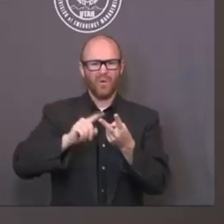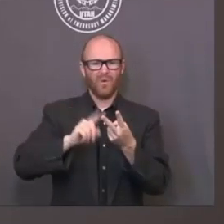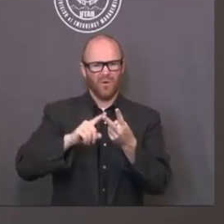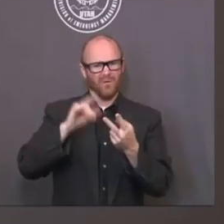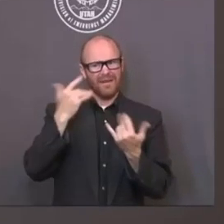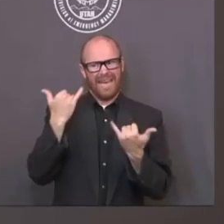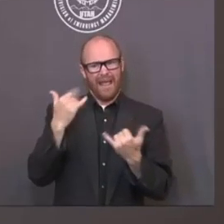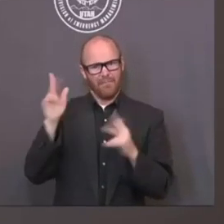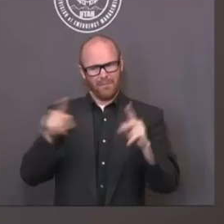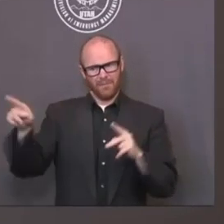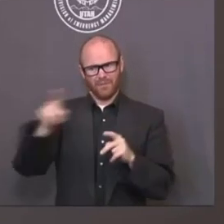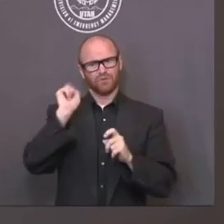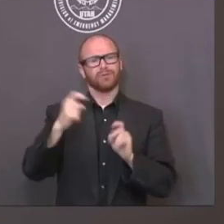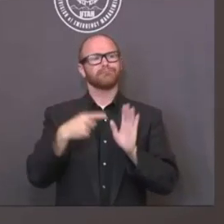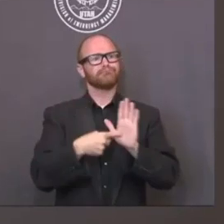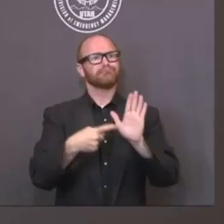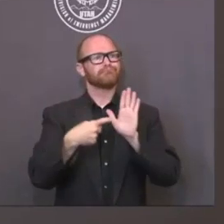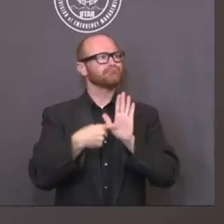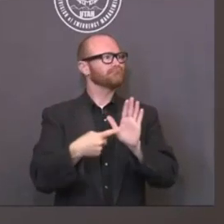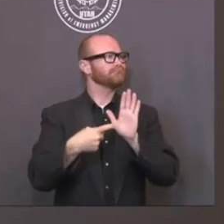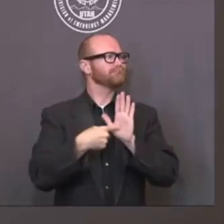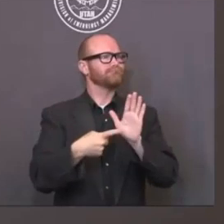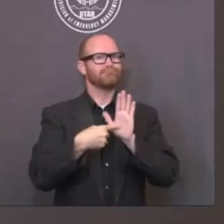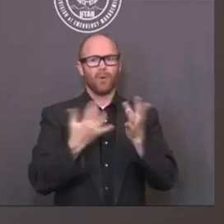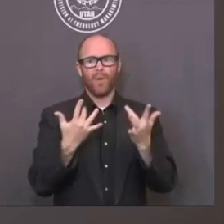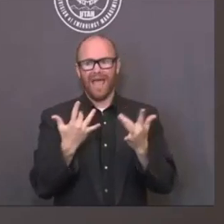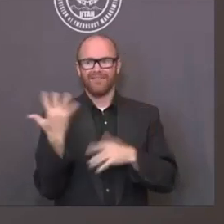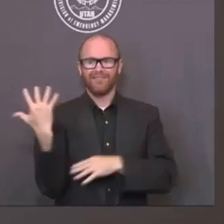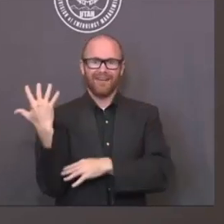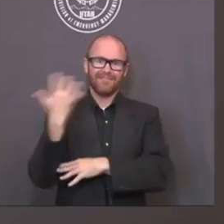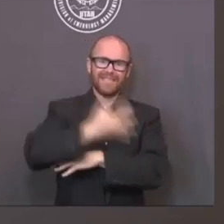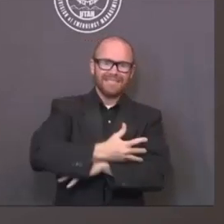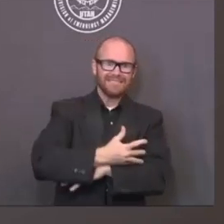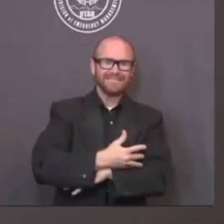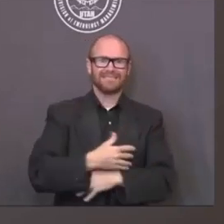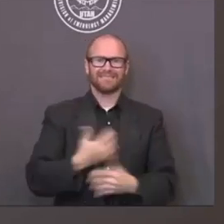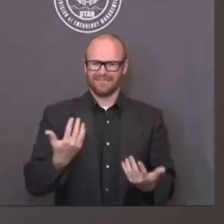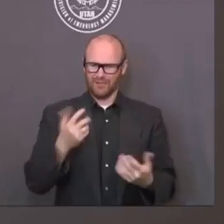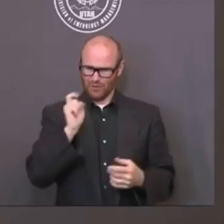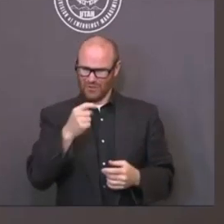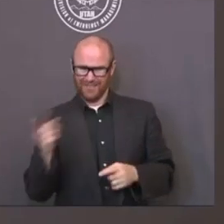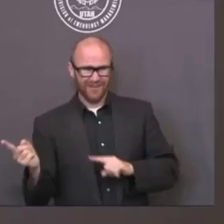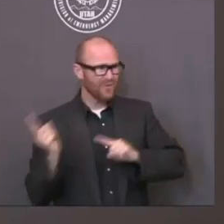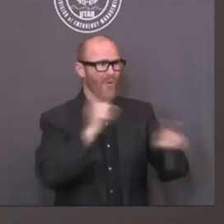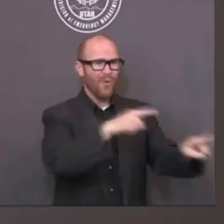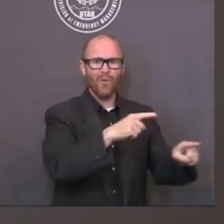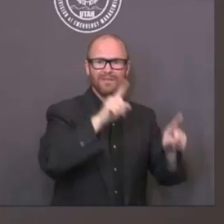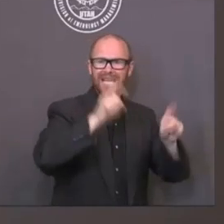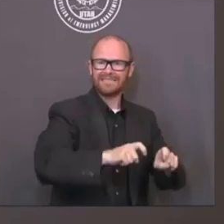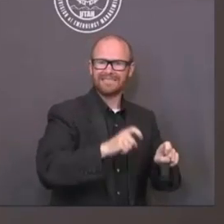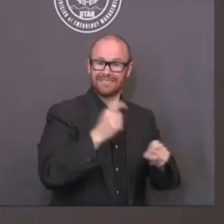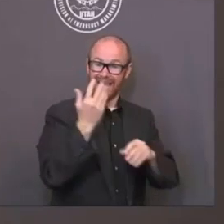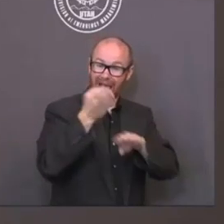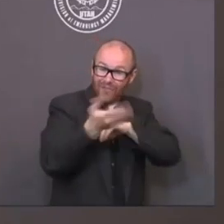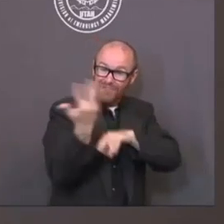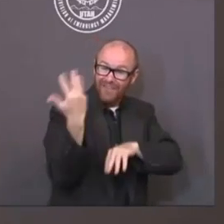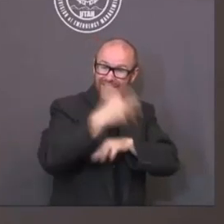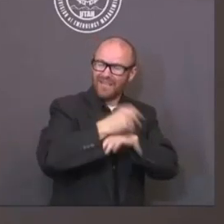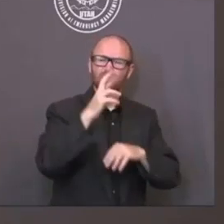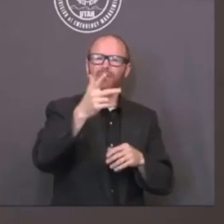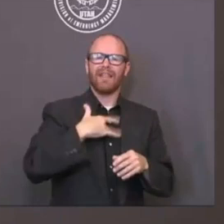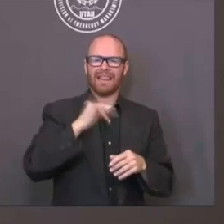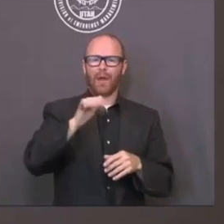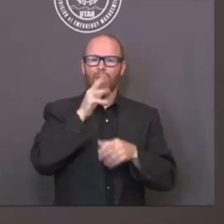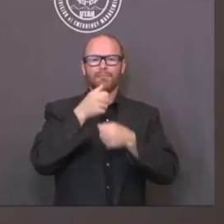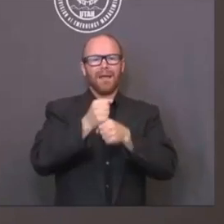could deter infected people from getting tested at all? Because, like, they'll get used to not knowing, accepting the risk of transmission. They're not going to be willing to